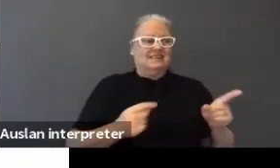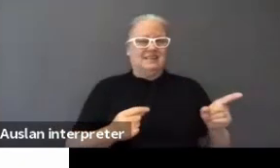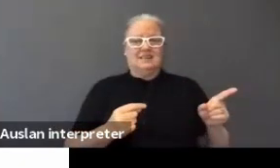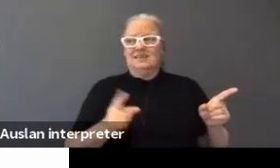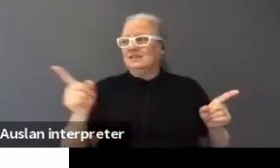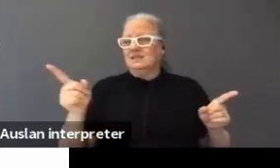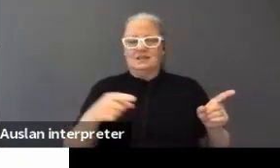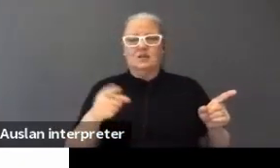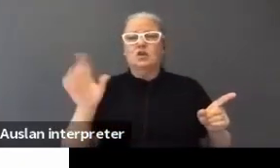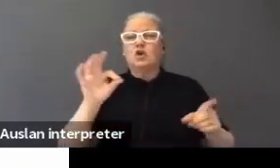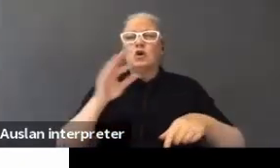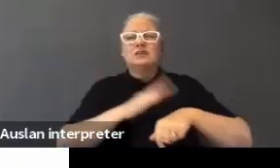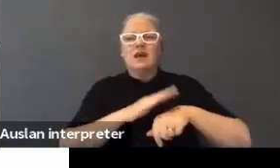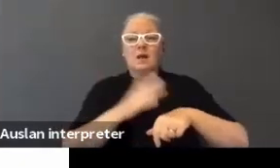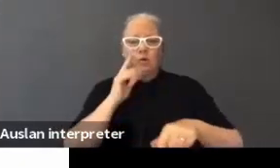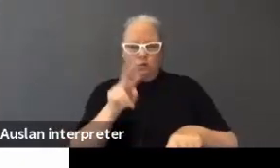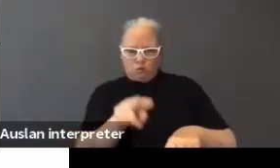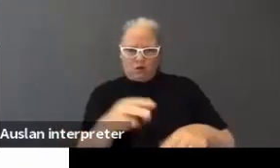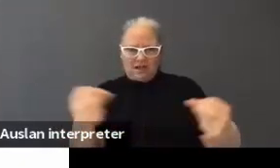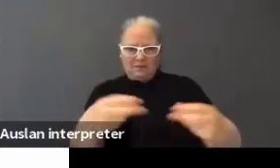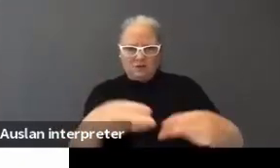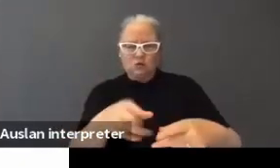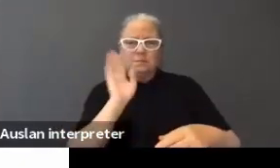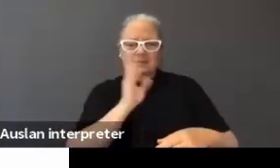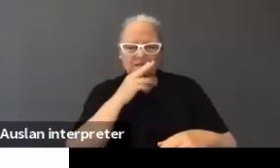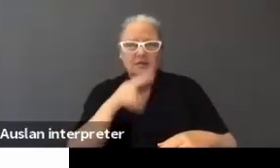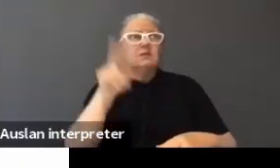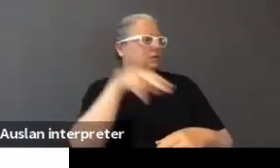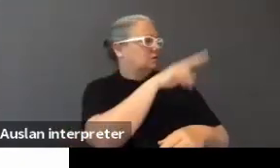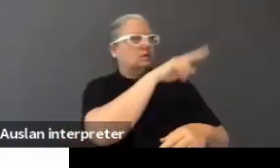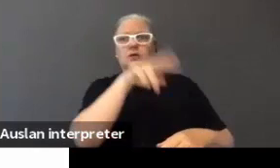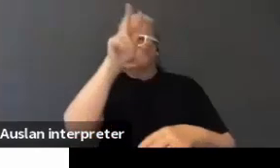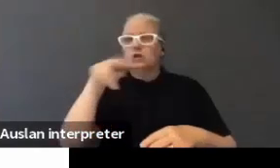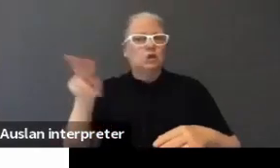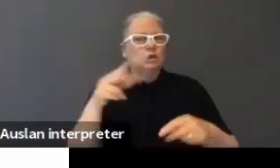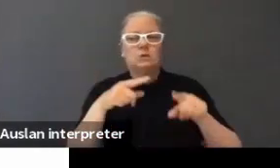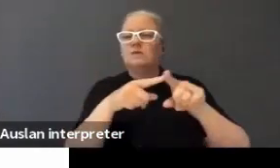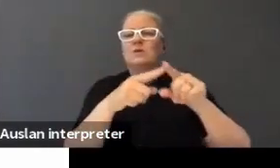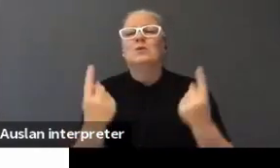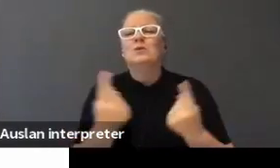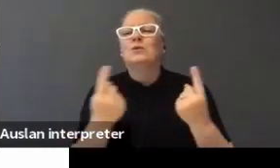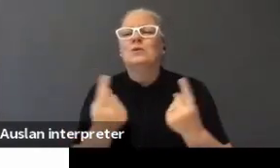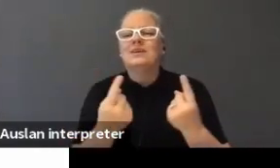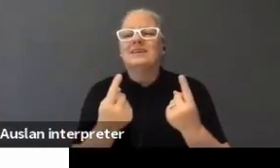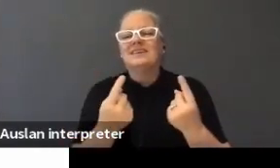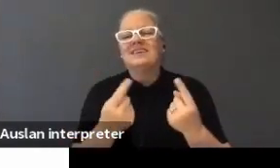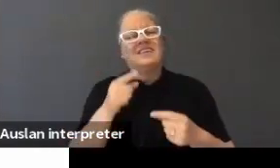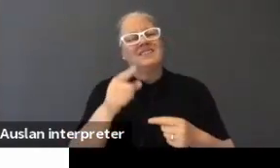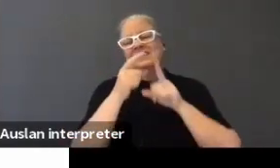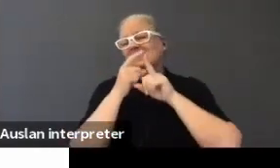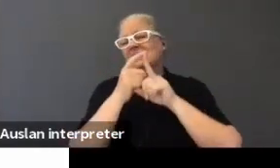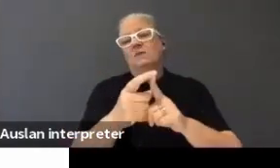have time from the captions to catch the visual of who's saying what. So it becomes really, really difficult.